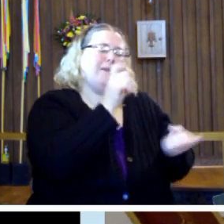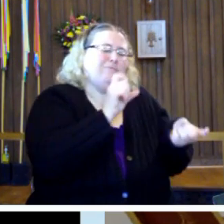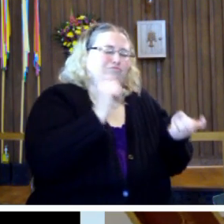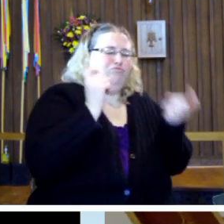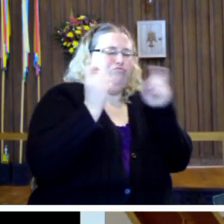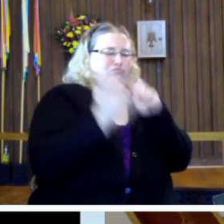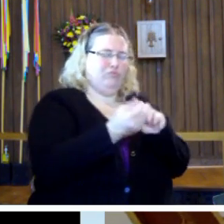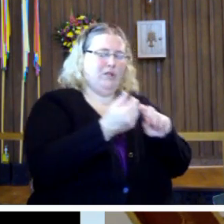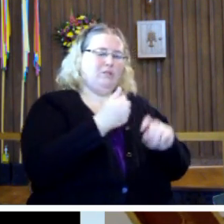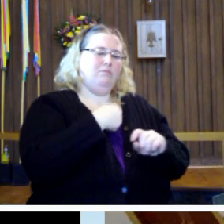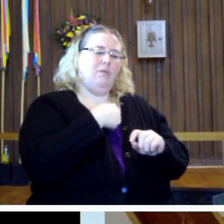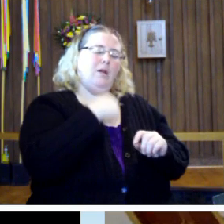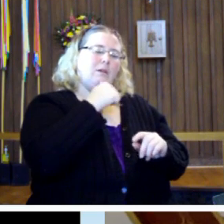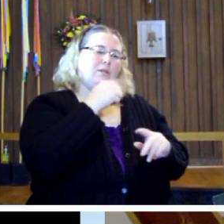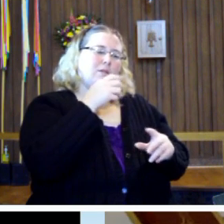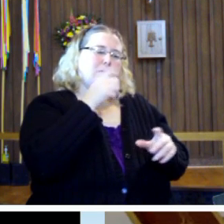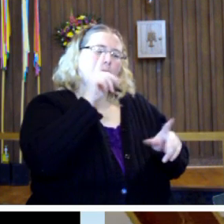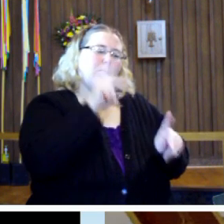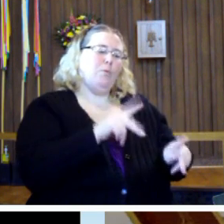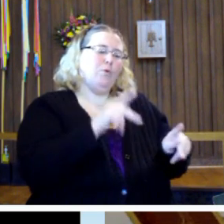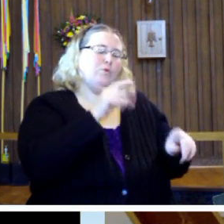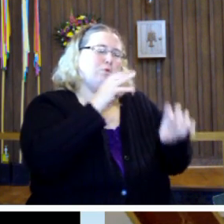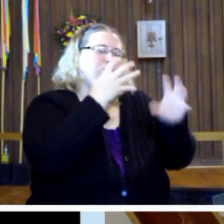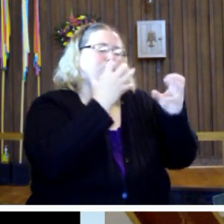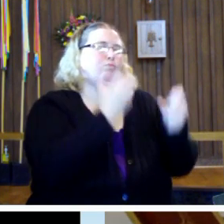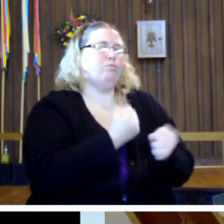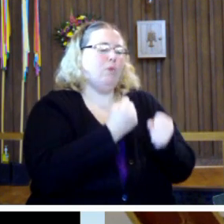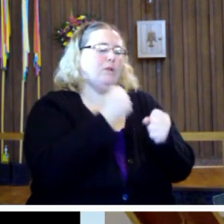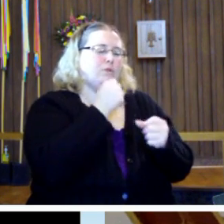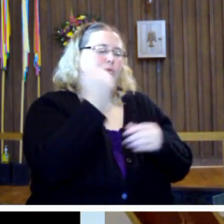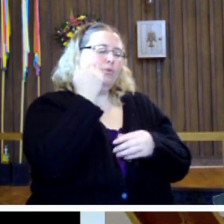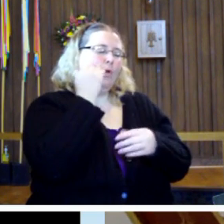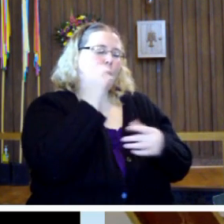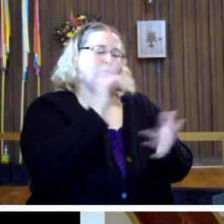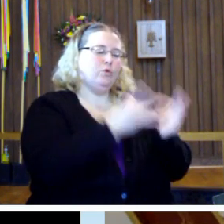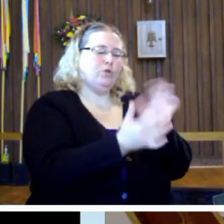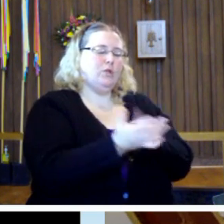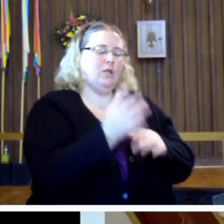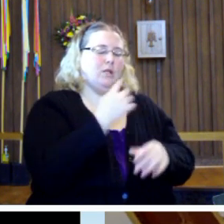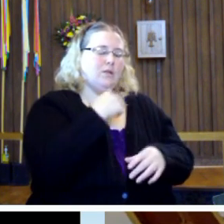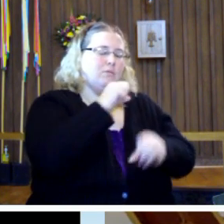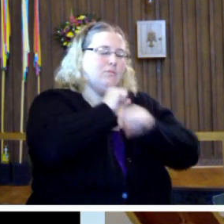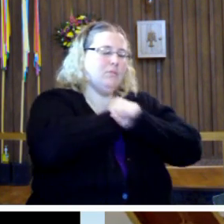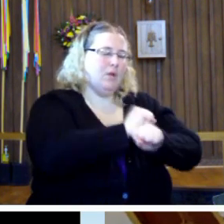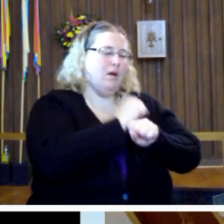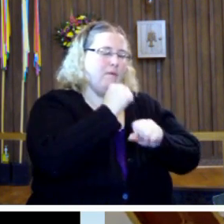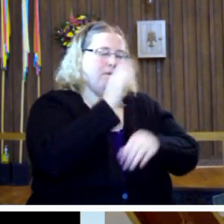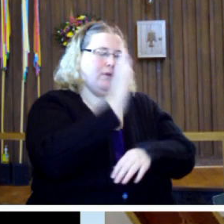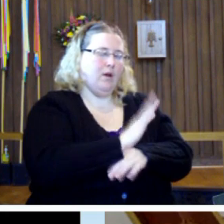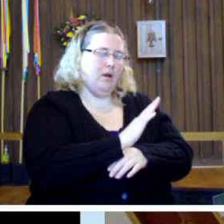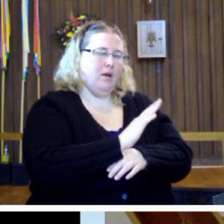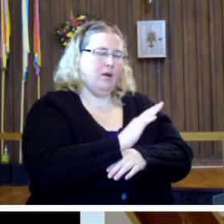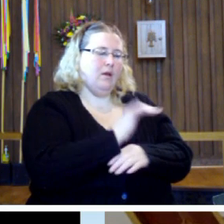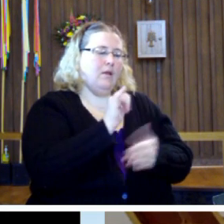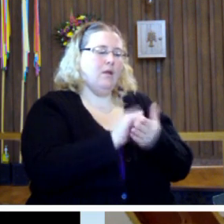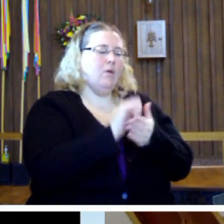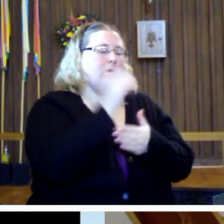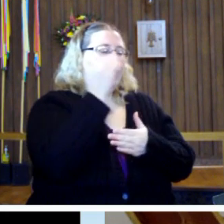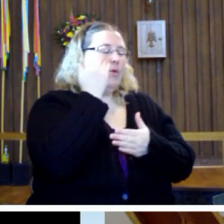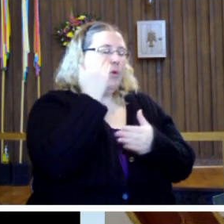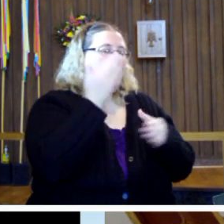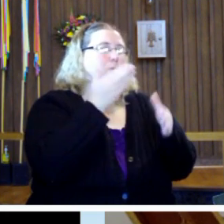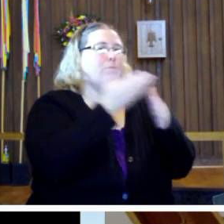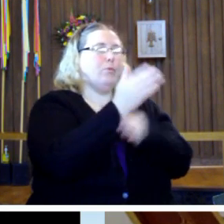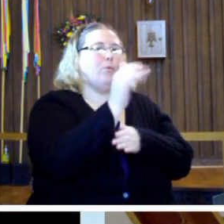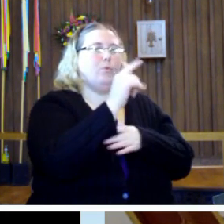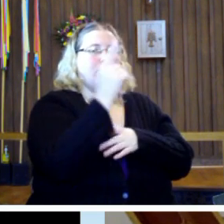change me as someone who desires desires to know Jesus? The love of God that we know through this